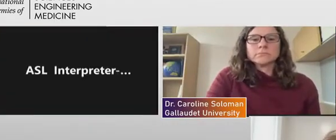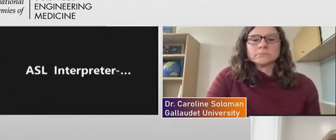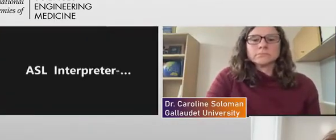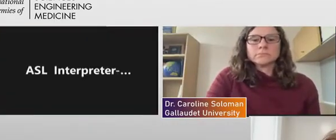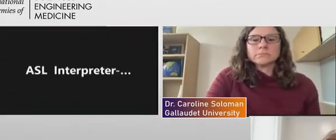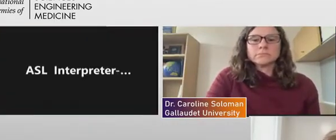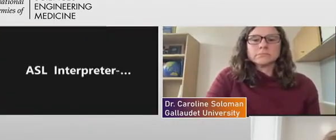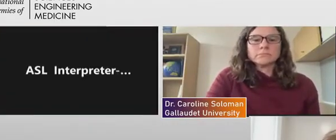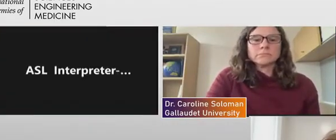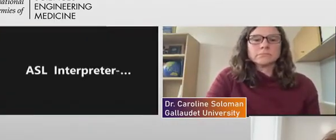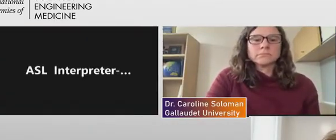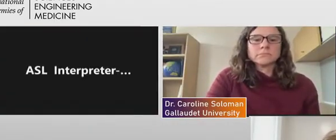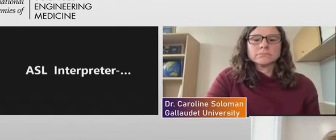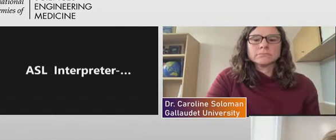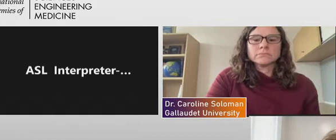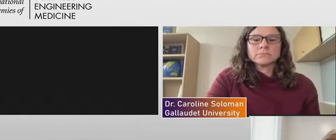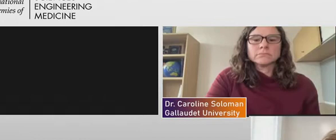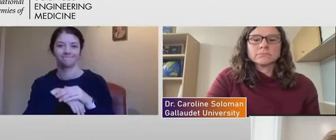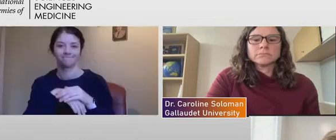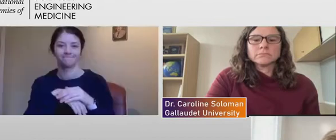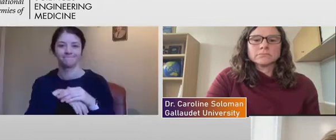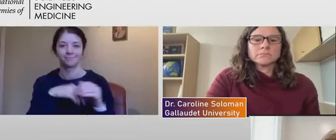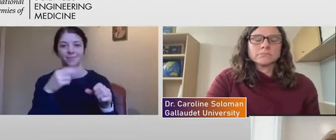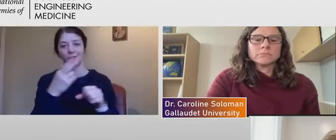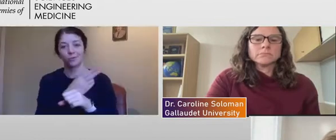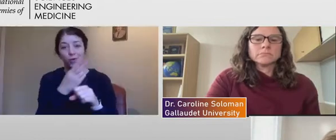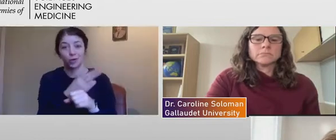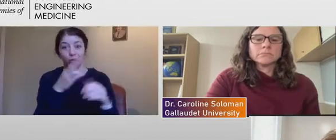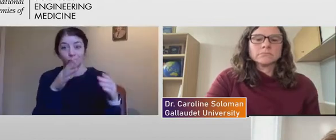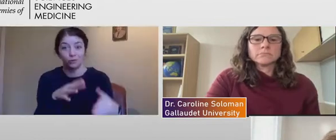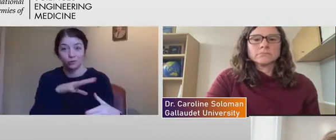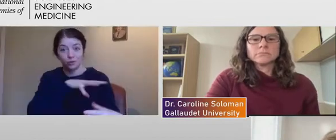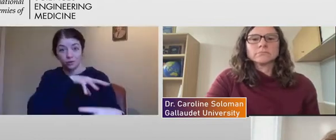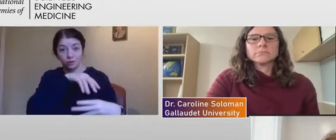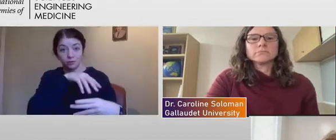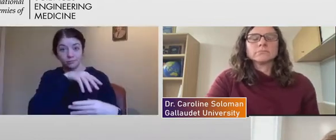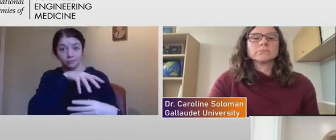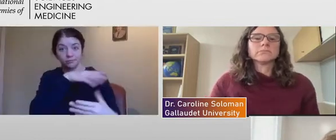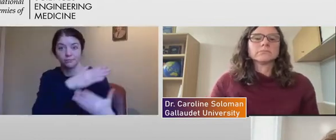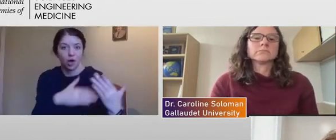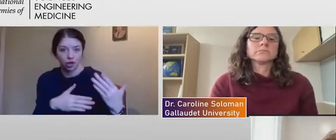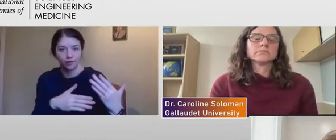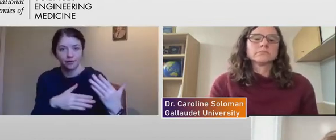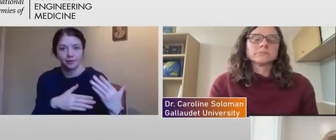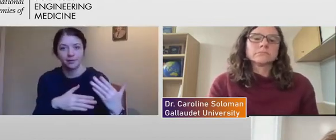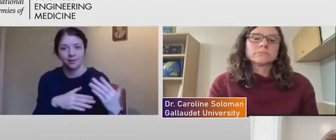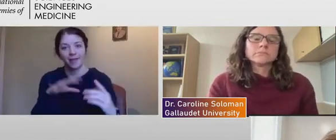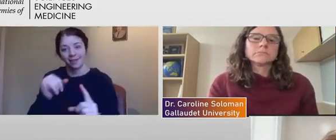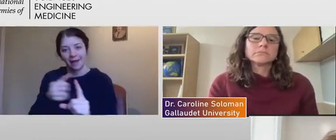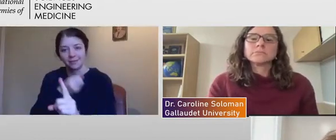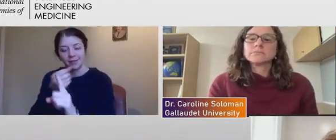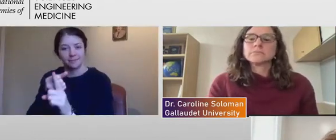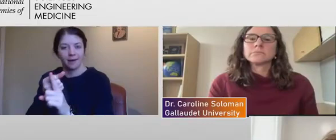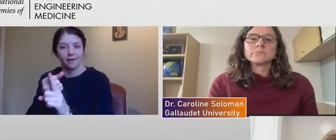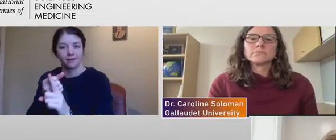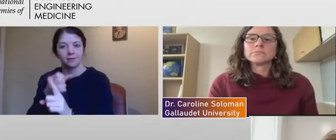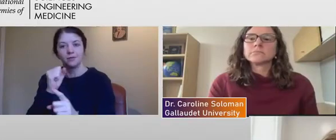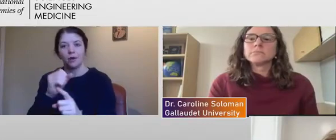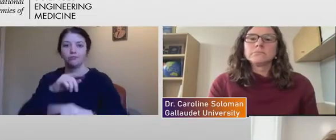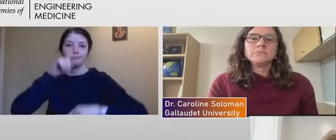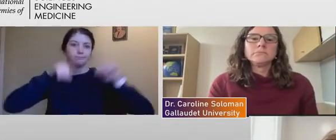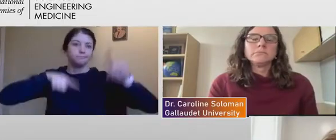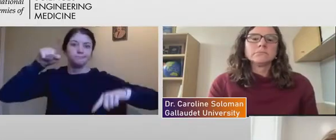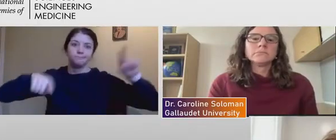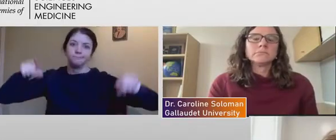the real user component is what makes the difference. And that's, again, it's a wide variety of